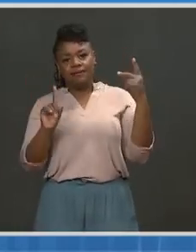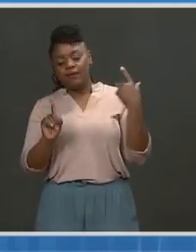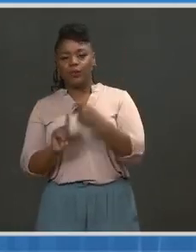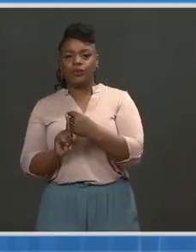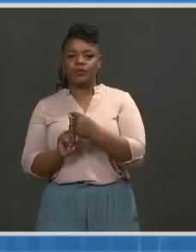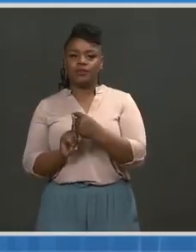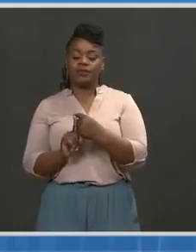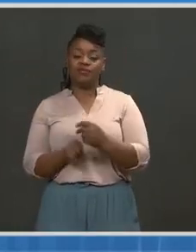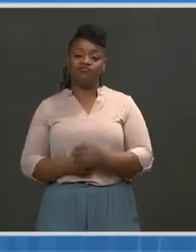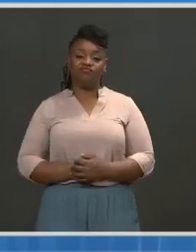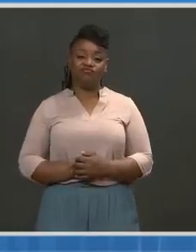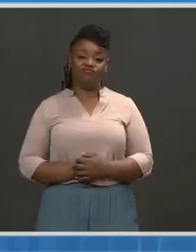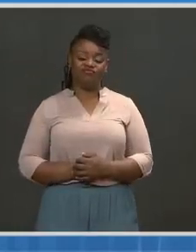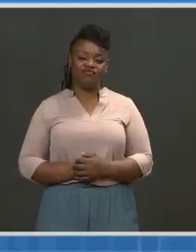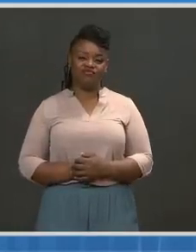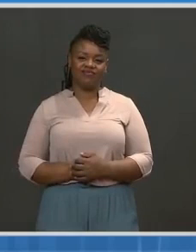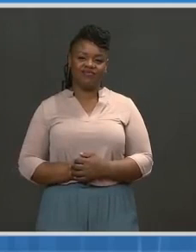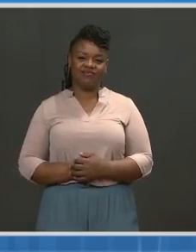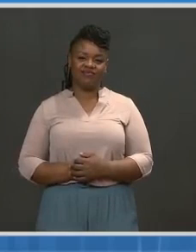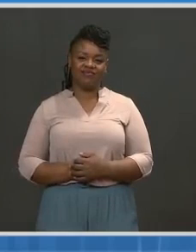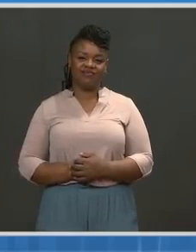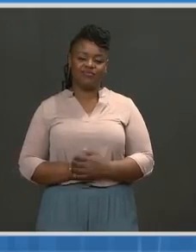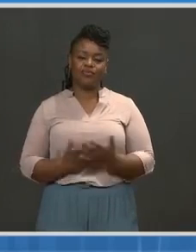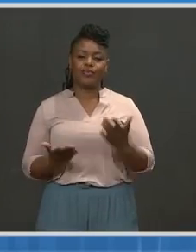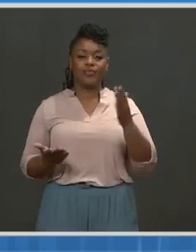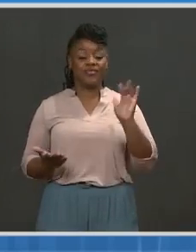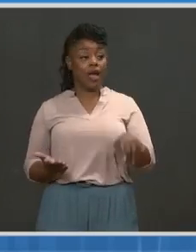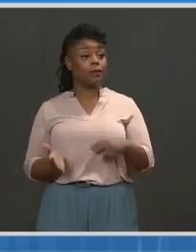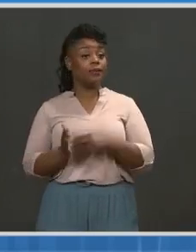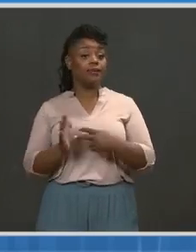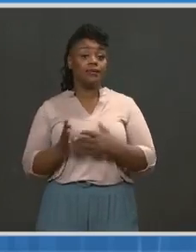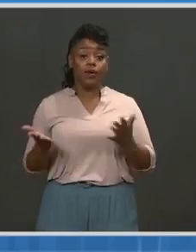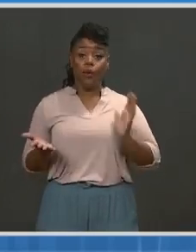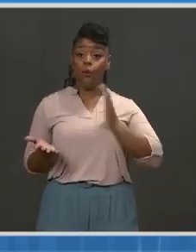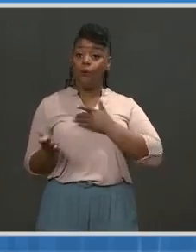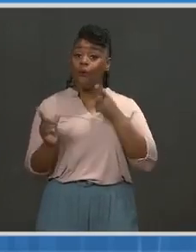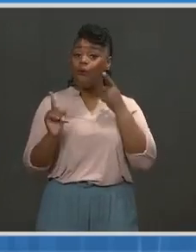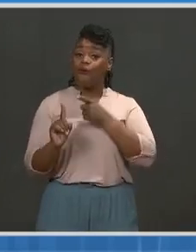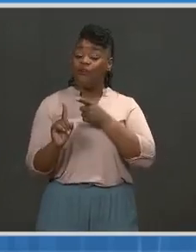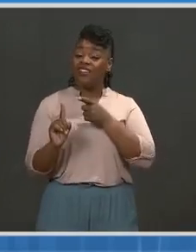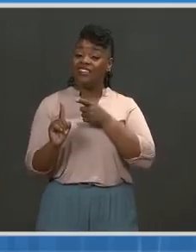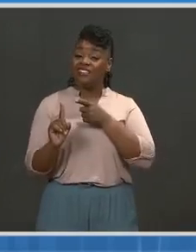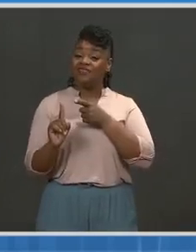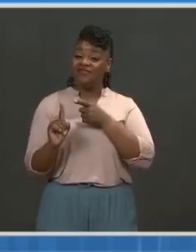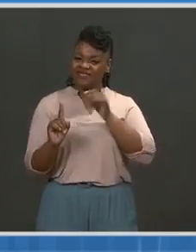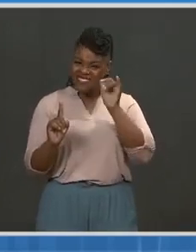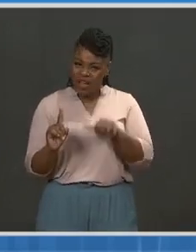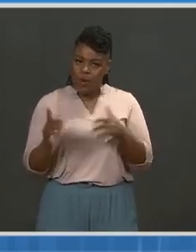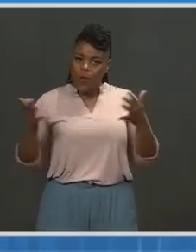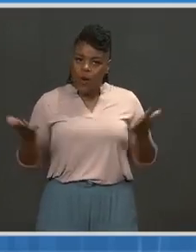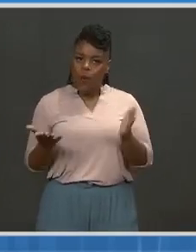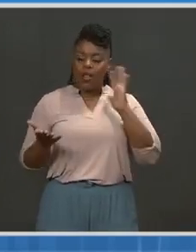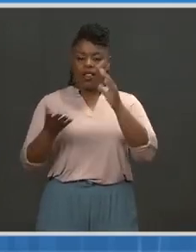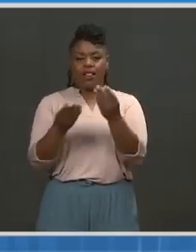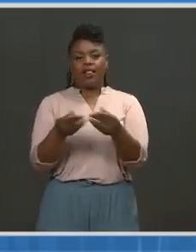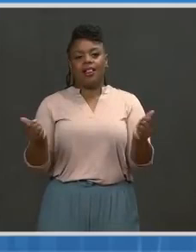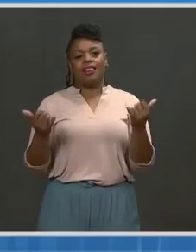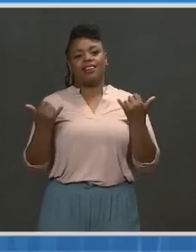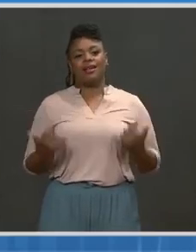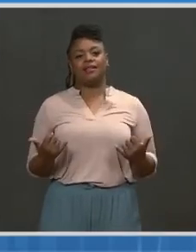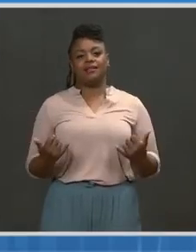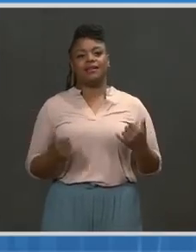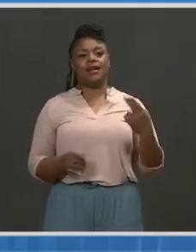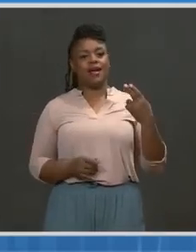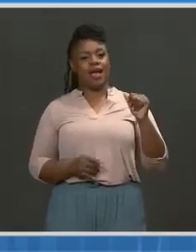effectiveness which we're seeing at the community level. And at the end of the day, that is what it is that is going to end